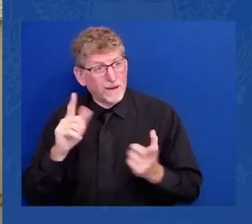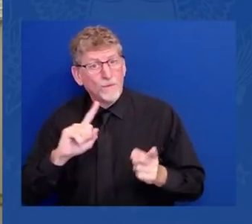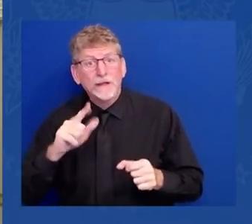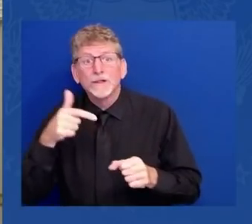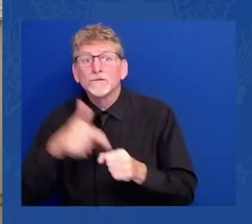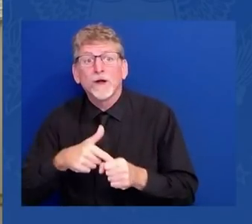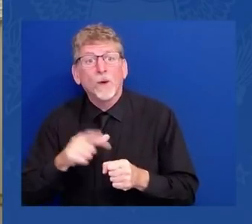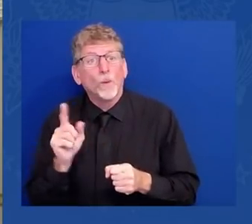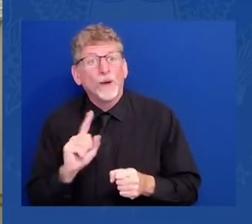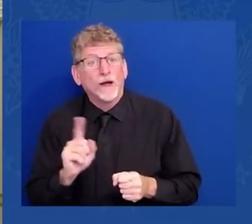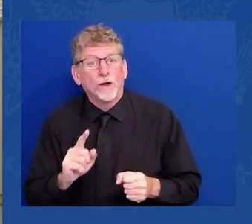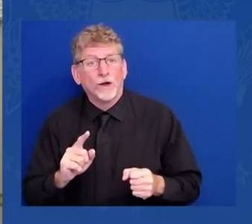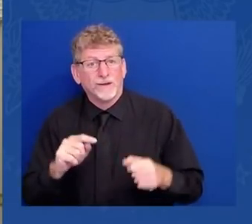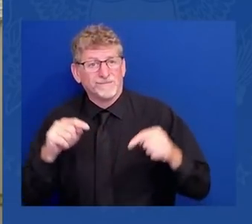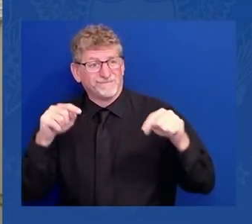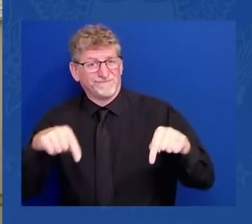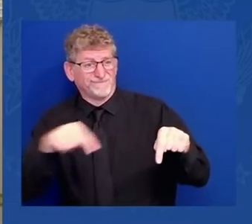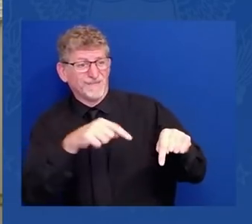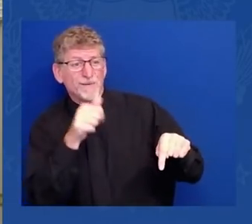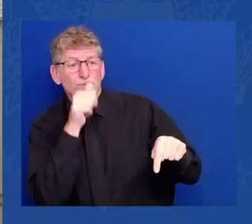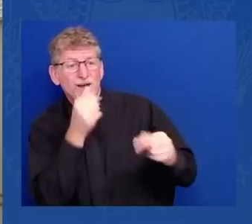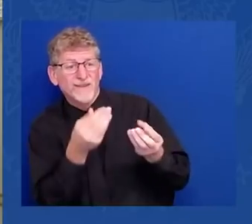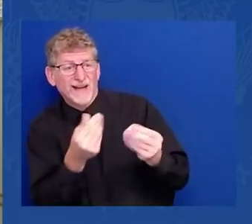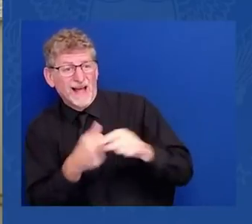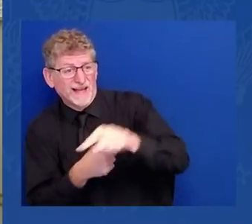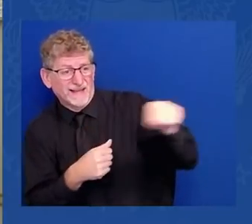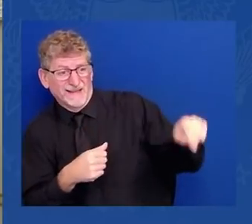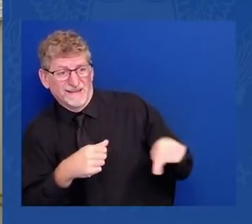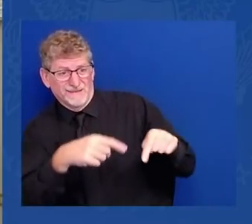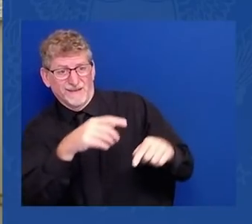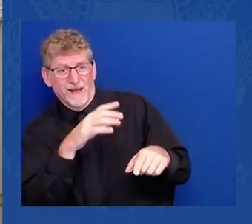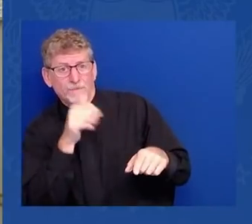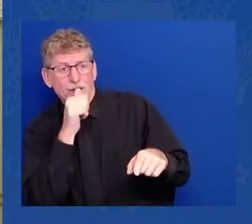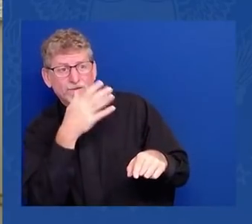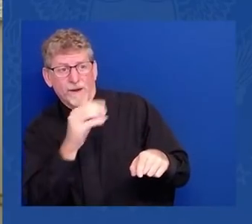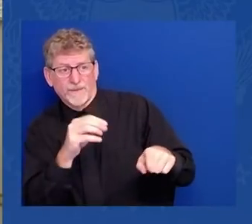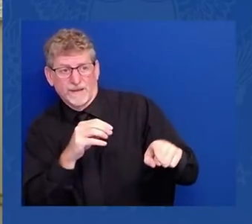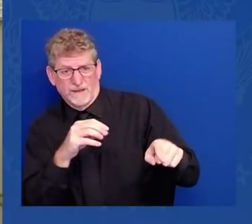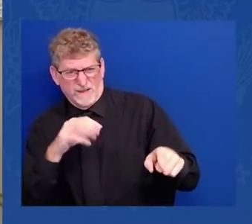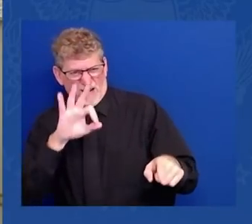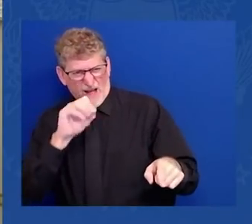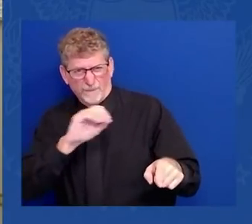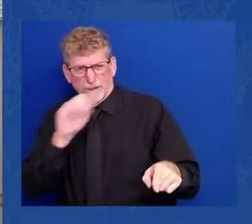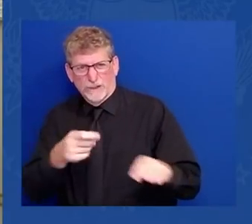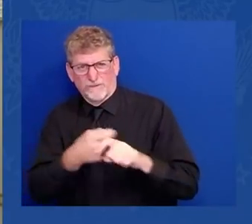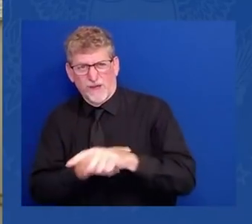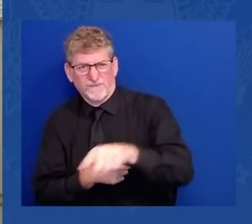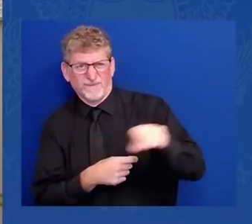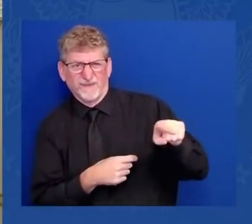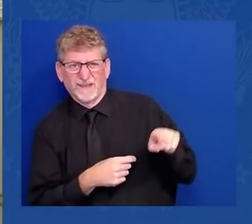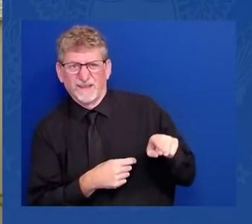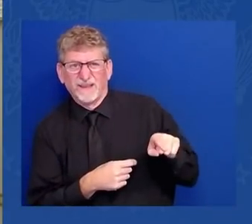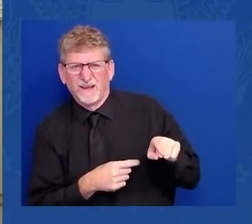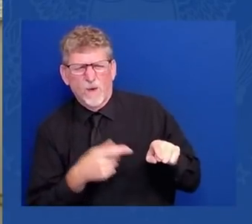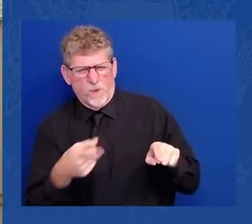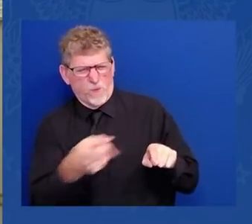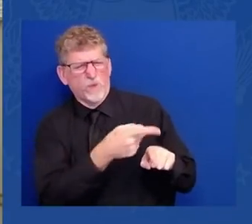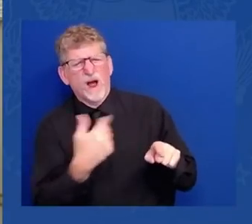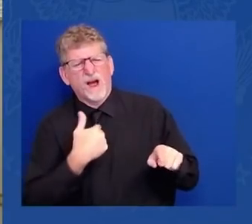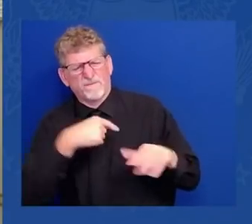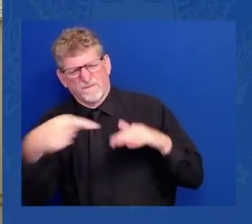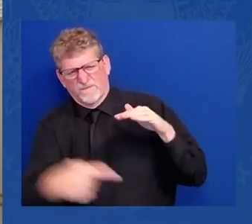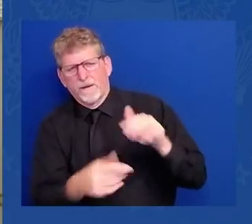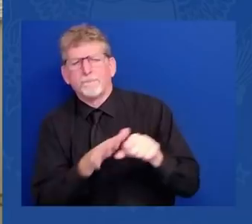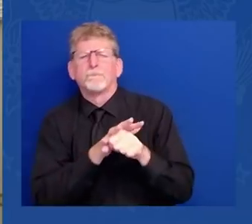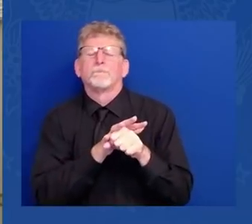to drill now. They could be drilling right now, yesterday, last week, last year. They have 9,000 to drill onshore